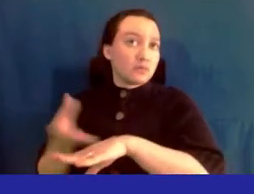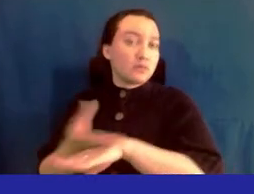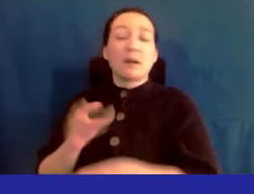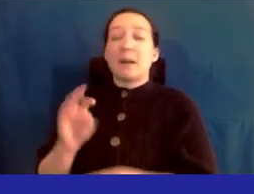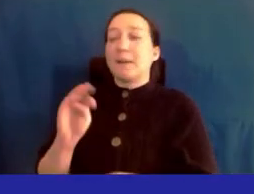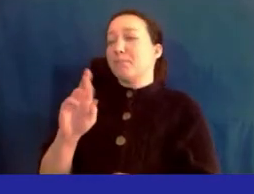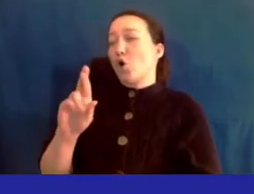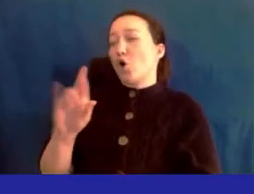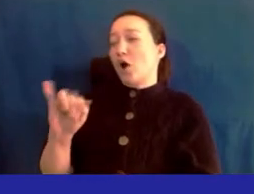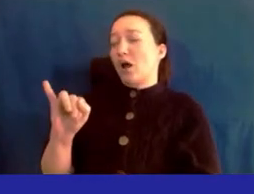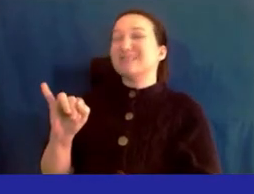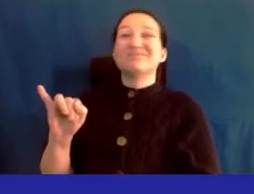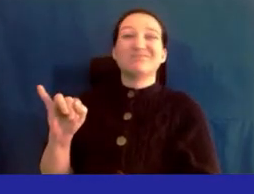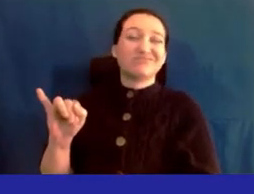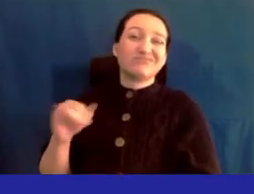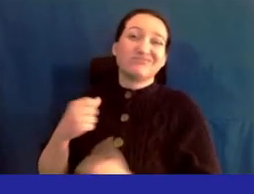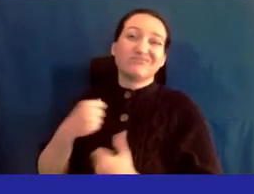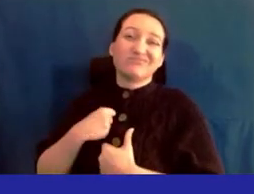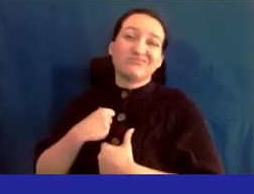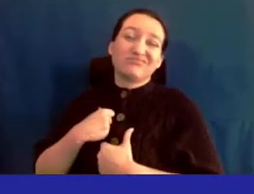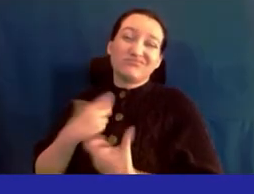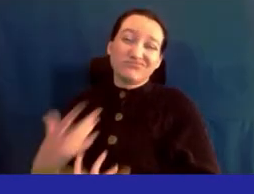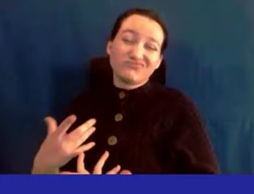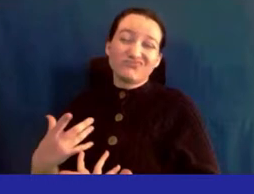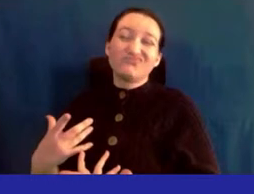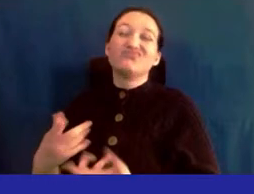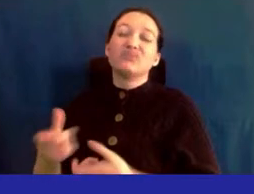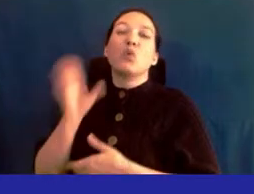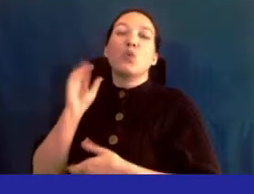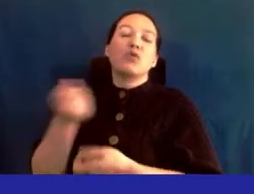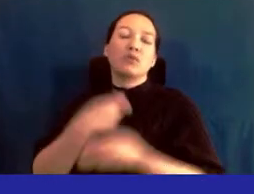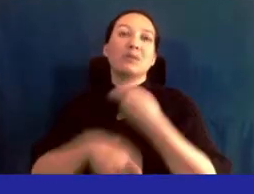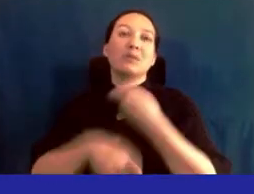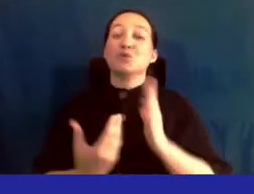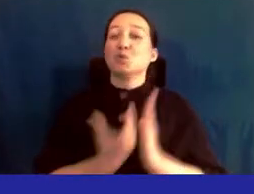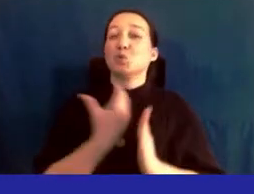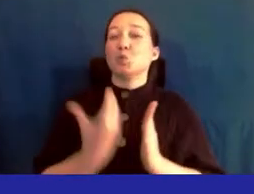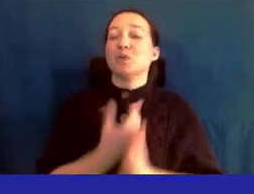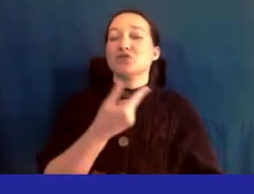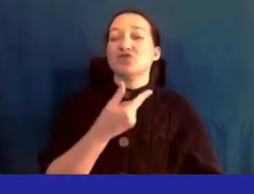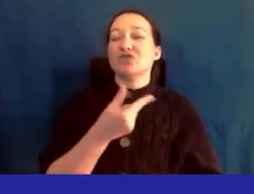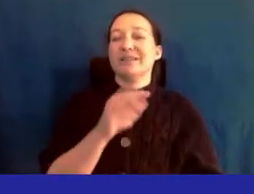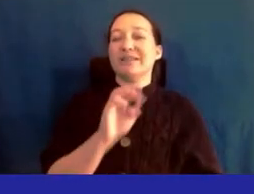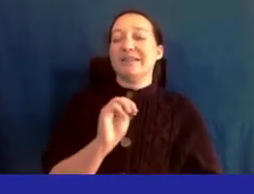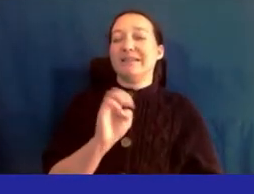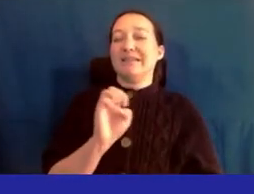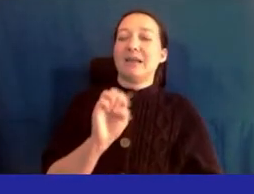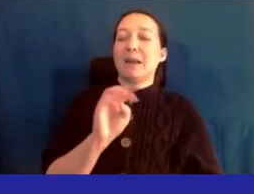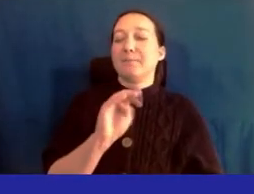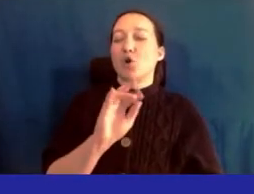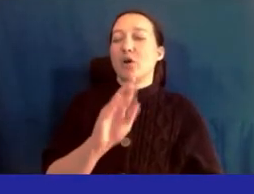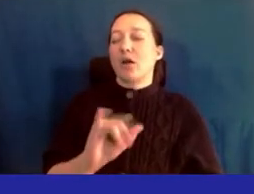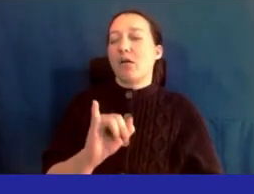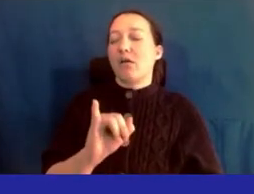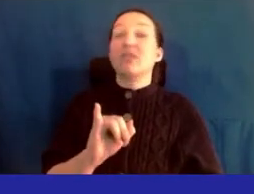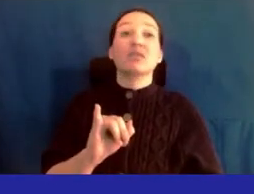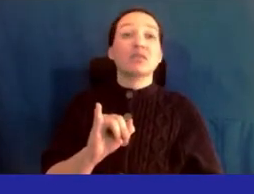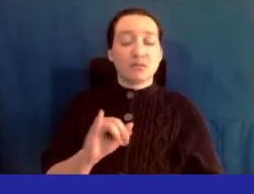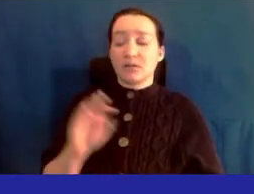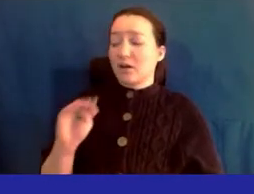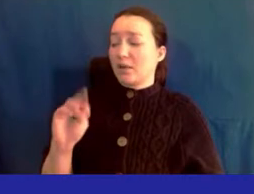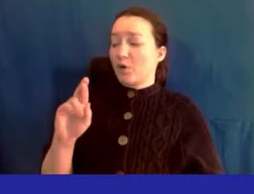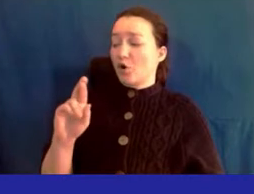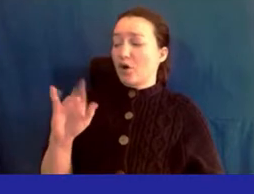mri has reached this end of useful life and will be replaced with a new ge mri in addition the mri